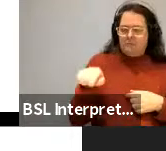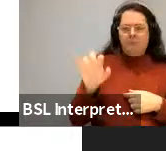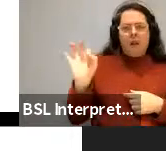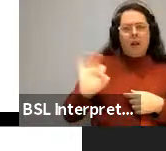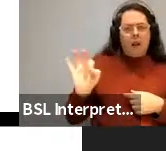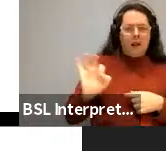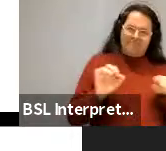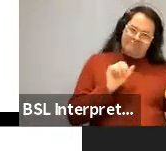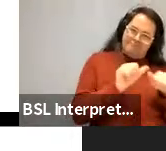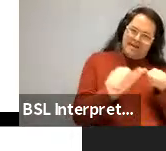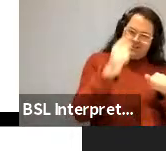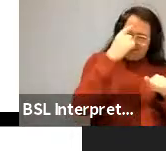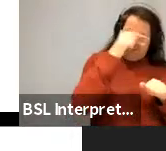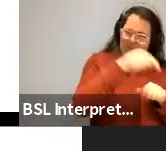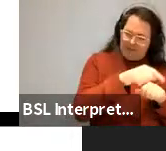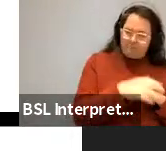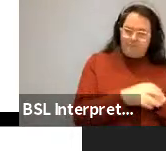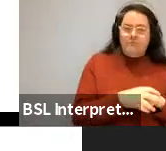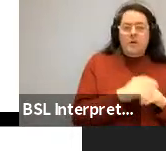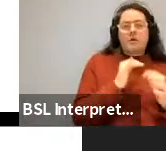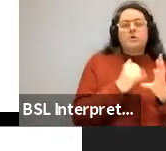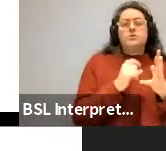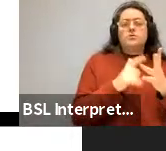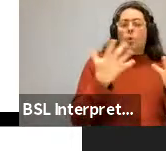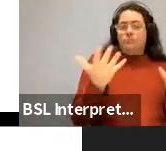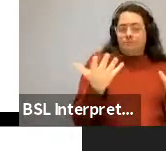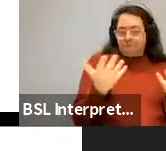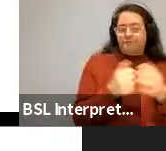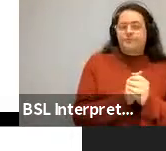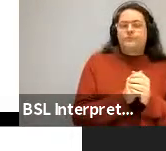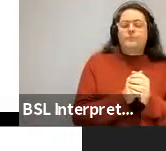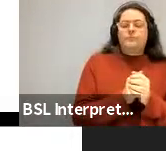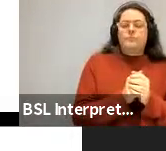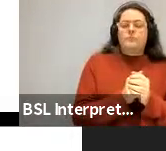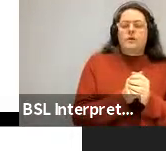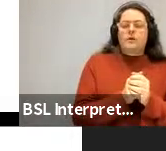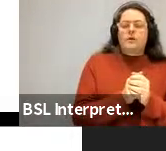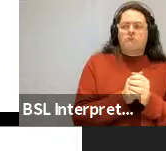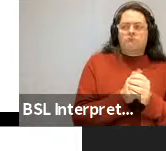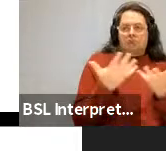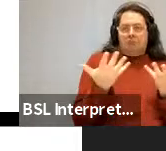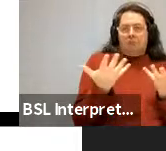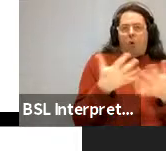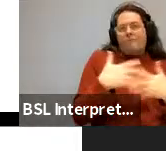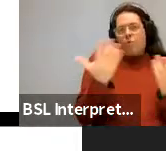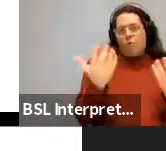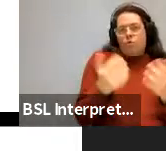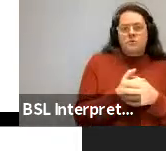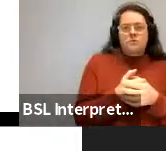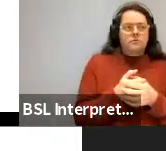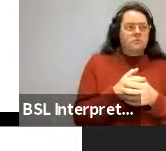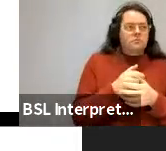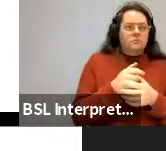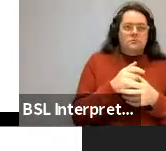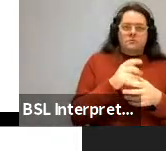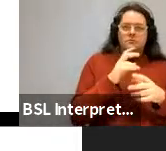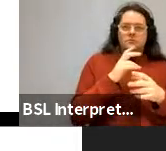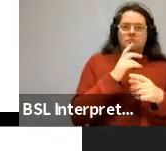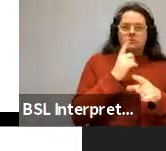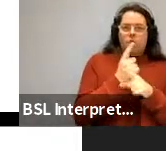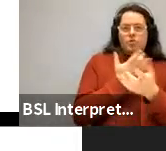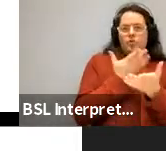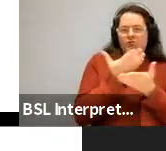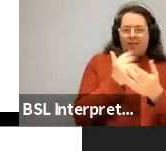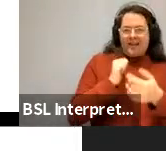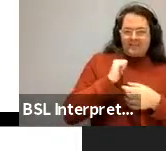addition to assuming some core language knowledge, uh, in, in the, in the form of how to make lexical entries and